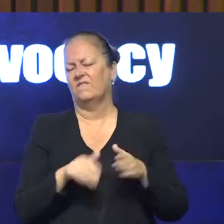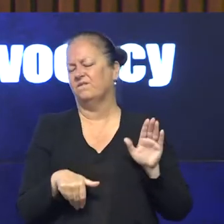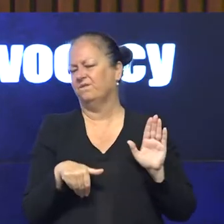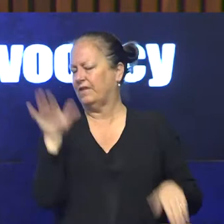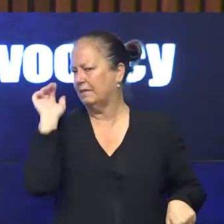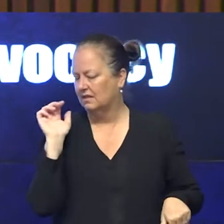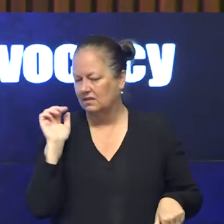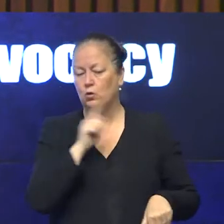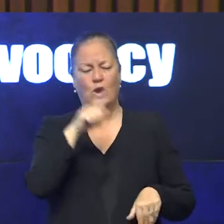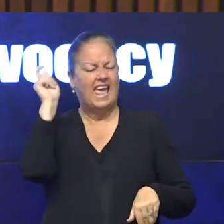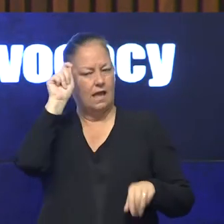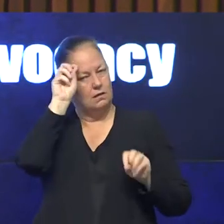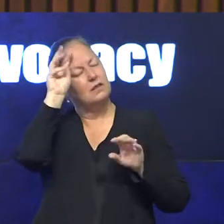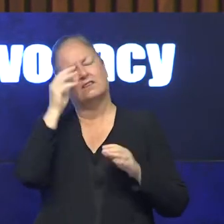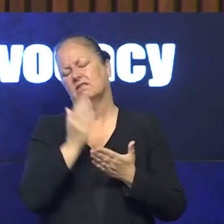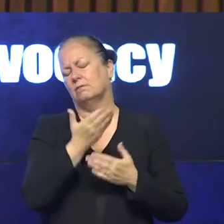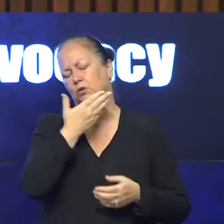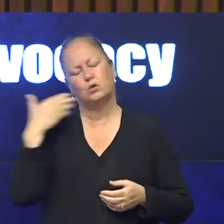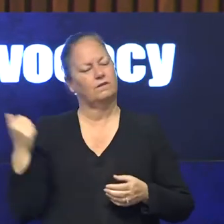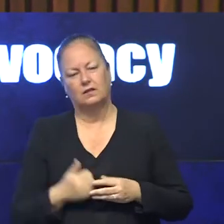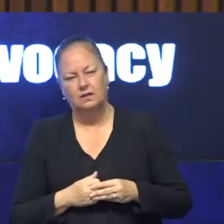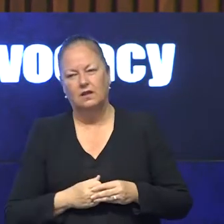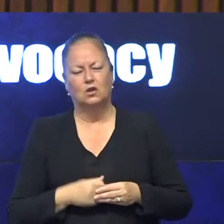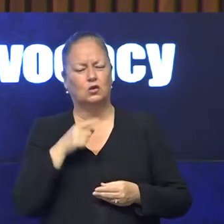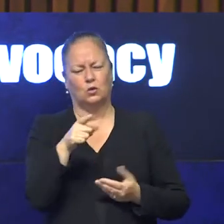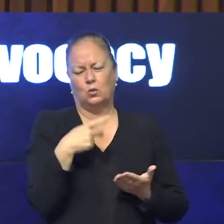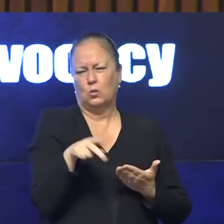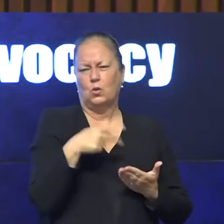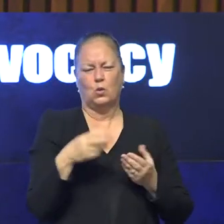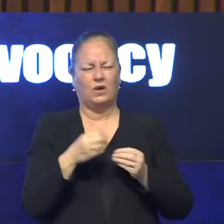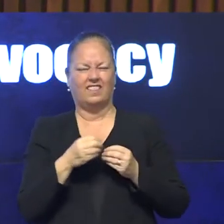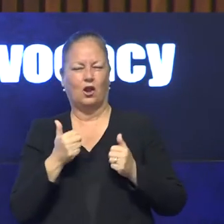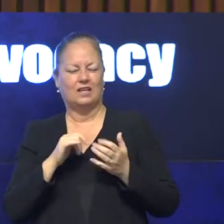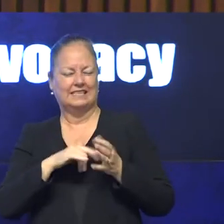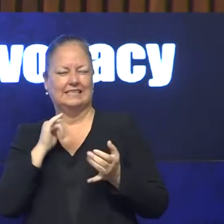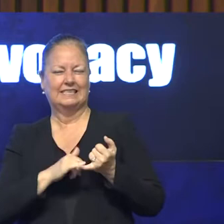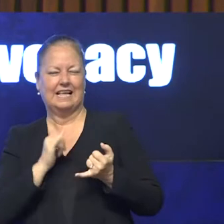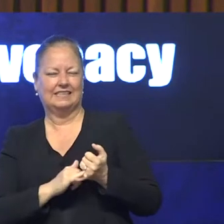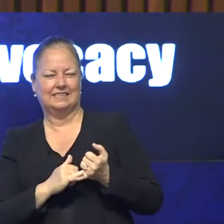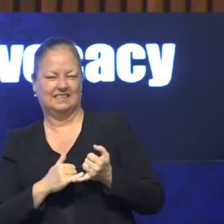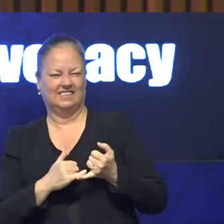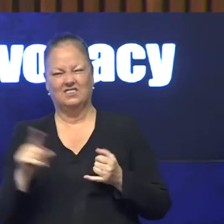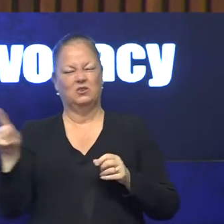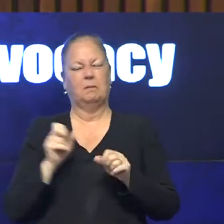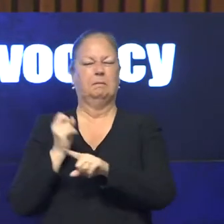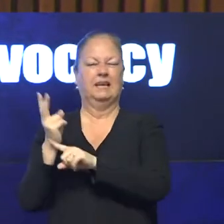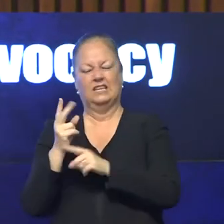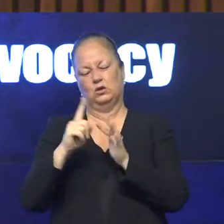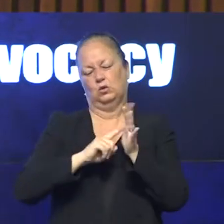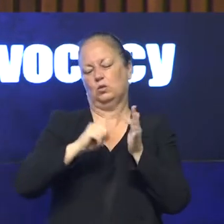Your hair looks great and you walk with so much sass, so much more than Joel Creasy.